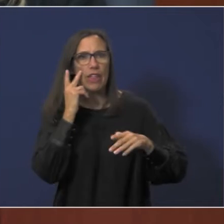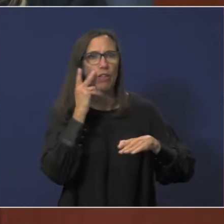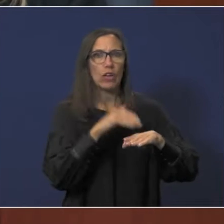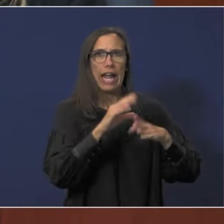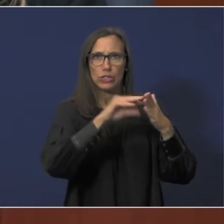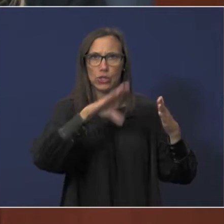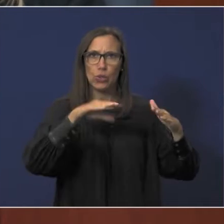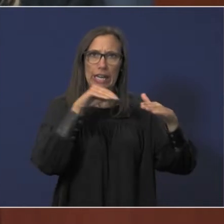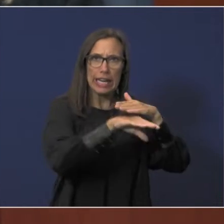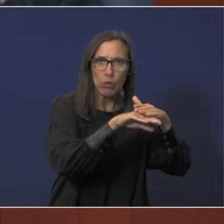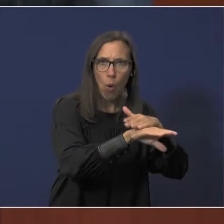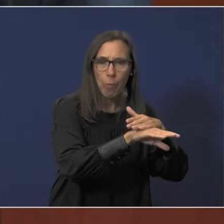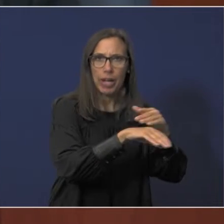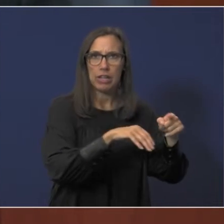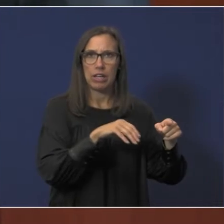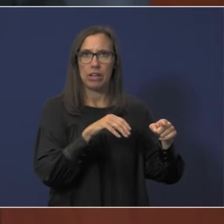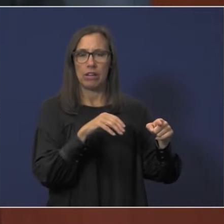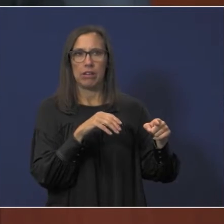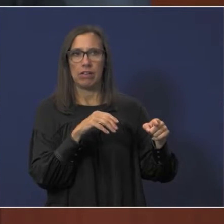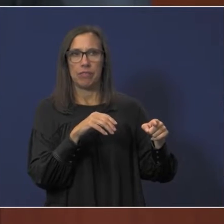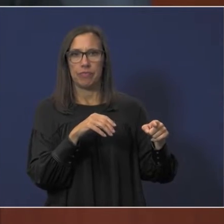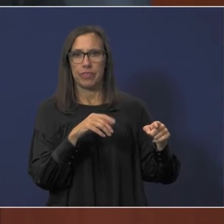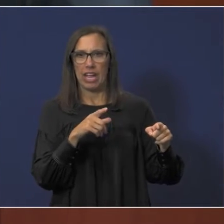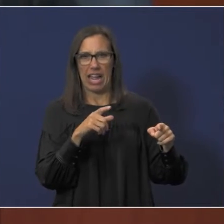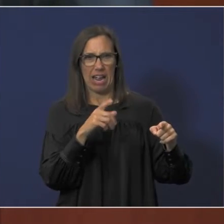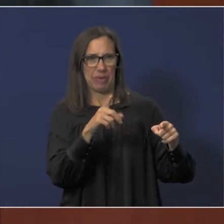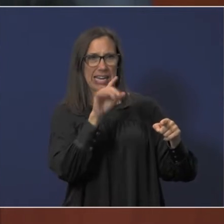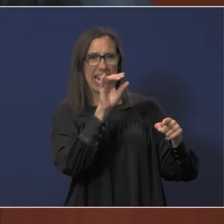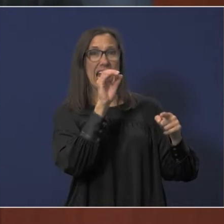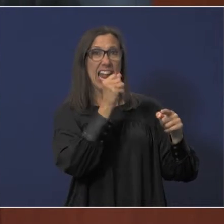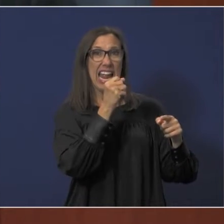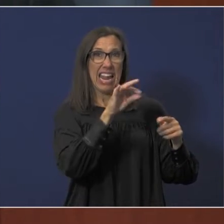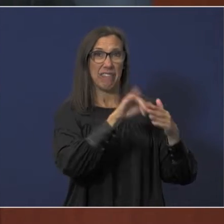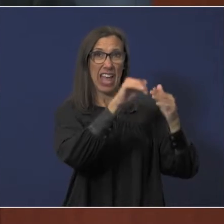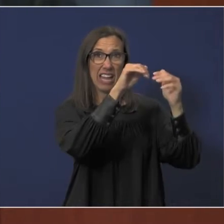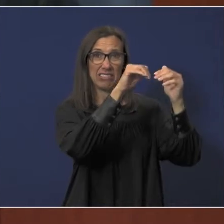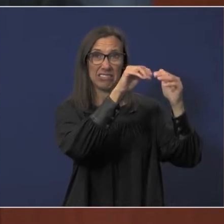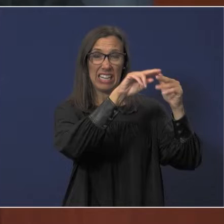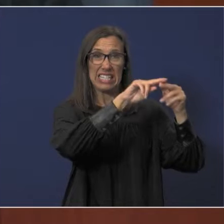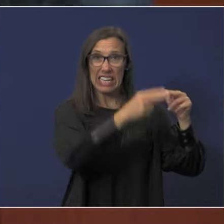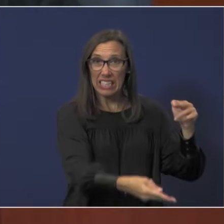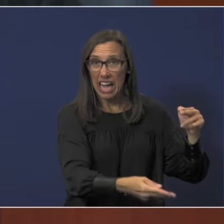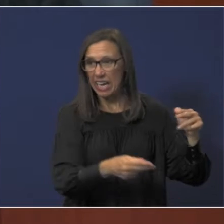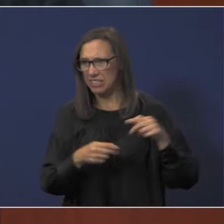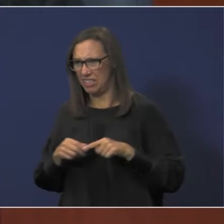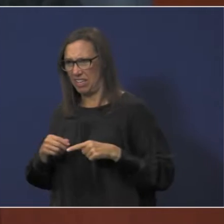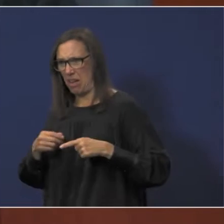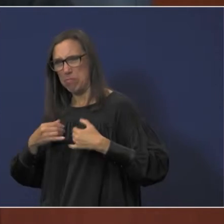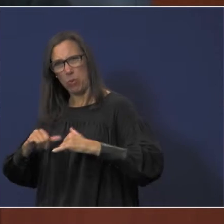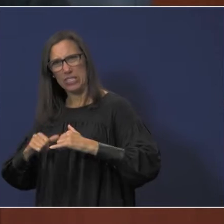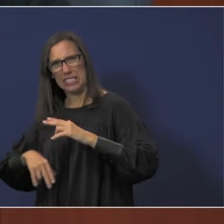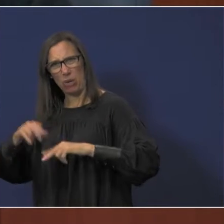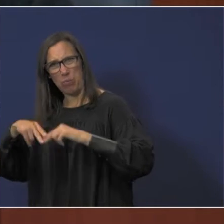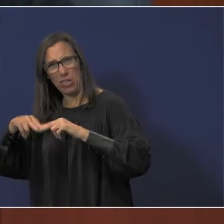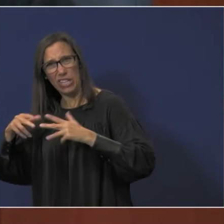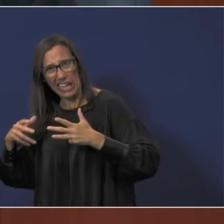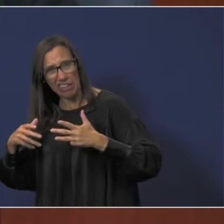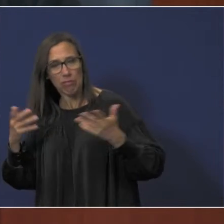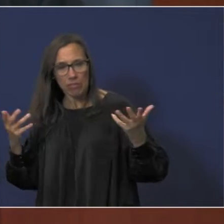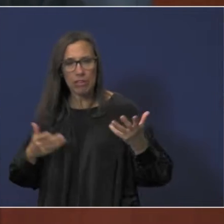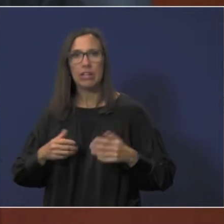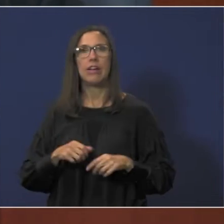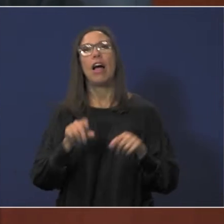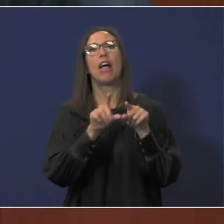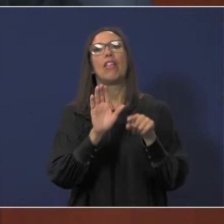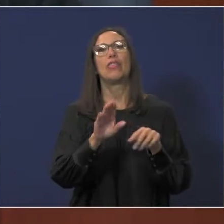have declining enrollment, but we're building buildings, they question that. So they look at enrollment. They also look at fund balance.